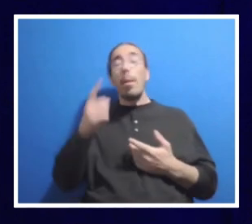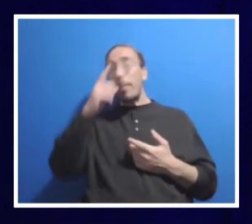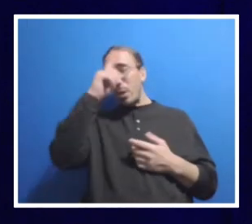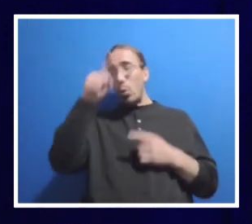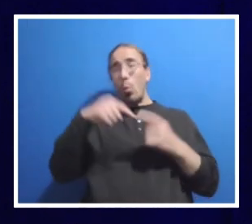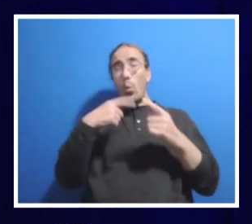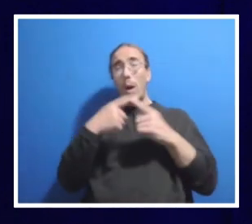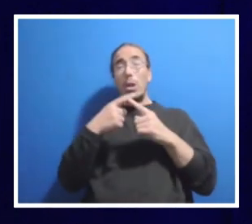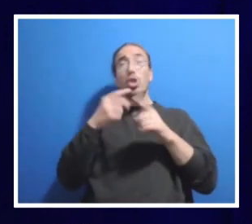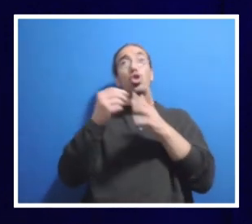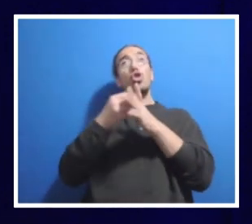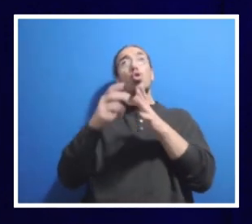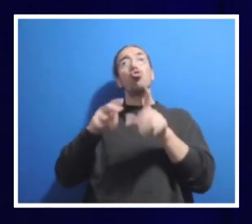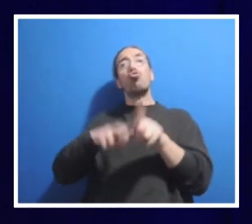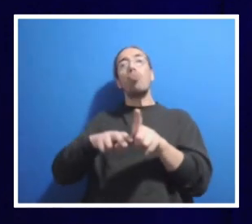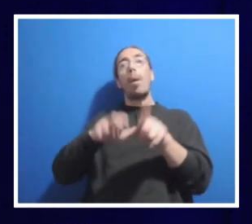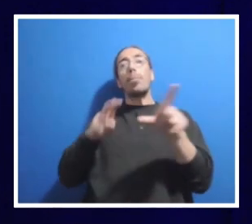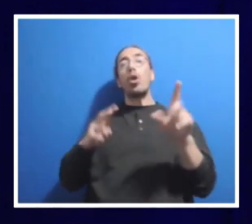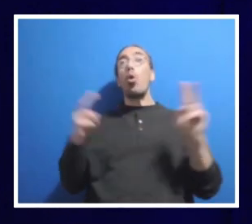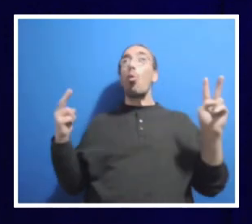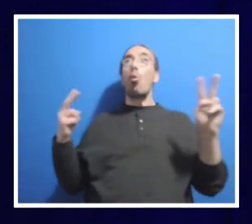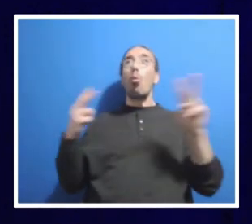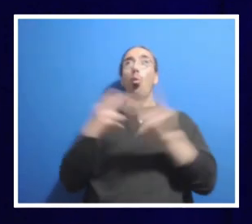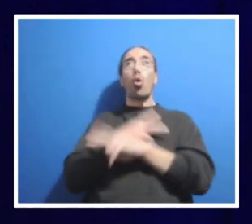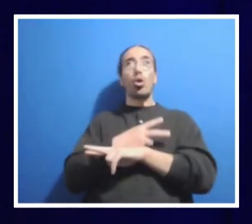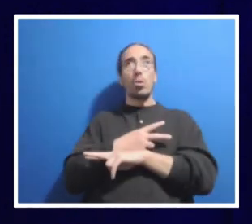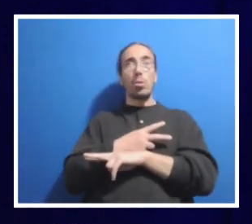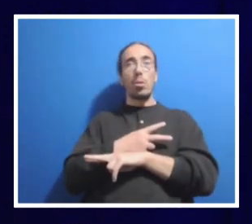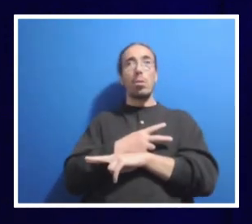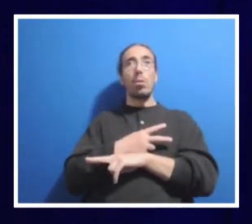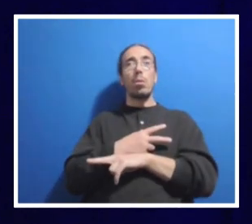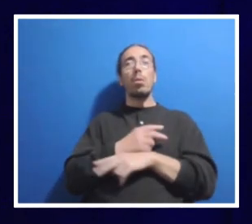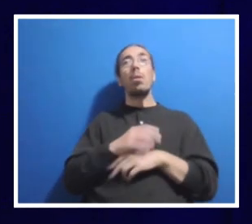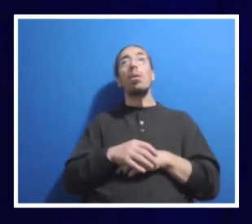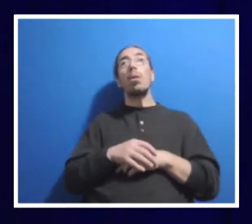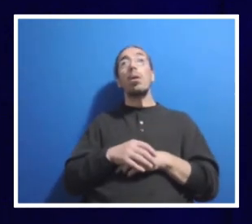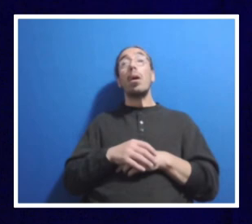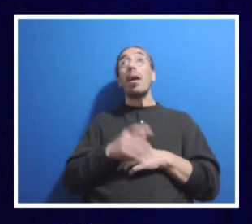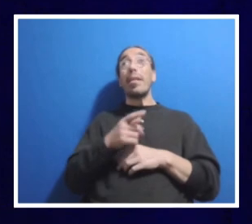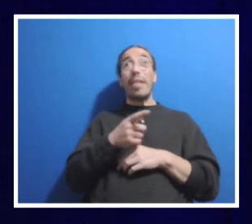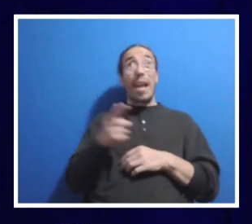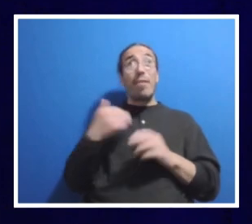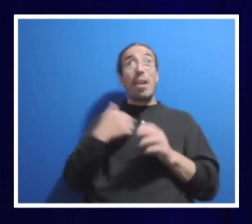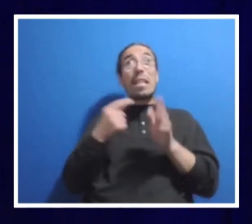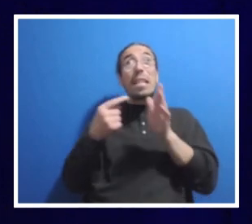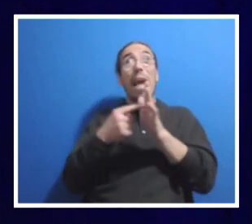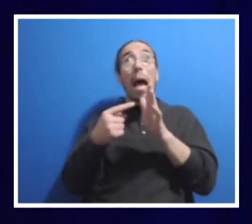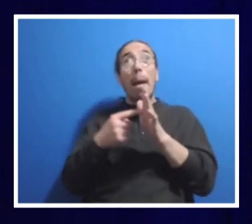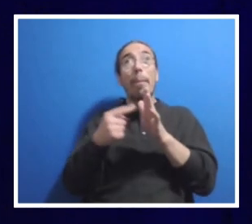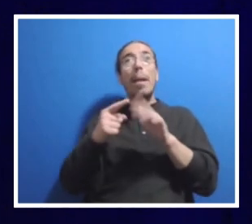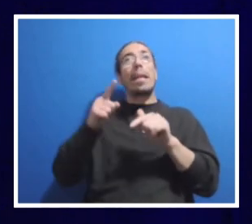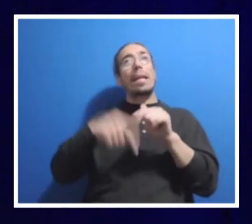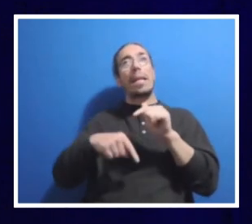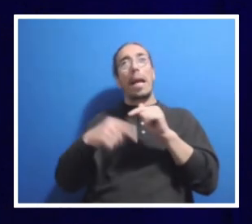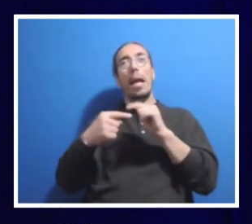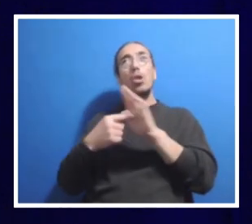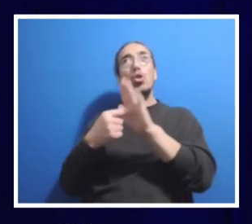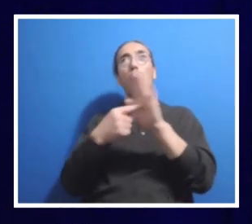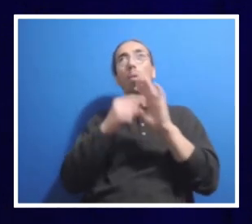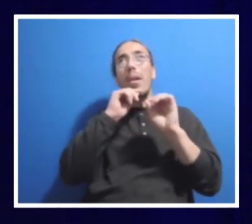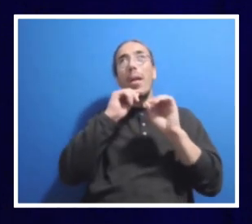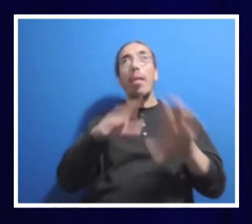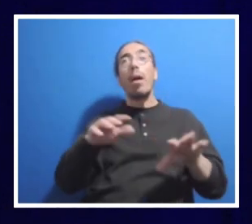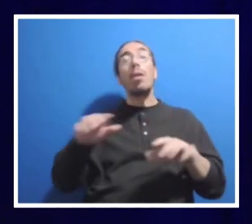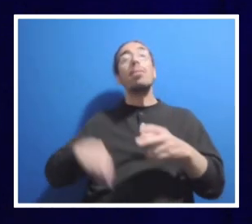out, it's the worst of all possible worlds. They have debt and nothing to show for it. The second thing we need to do is to be